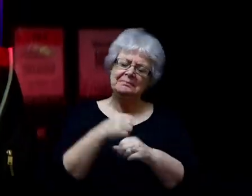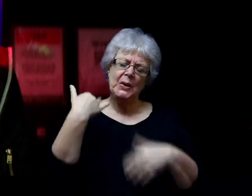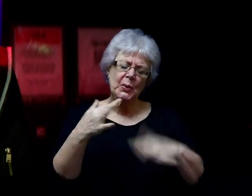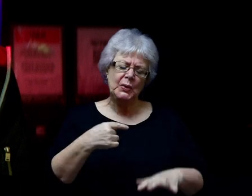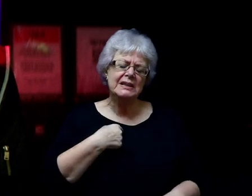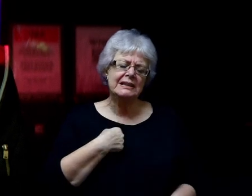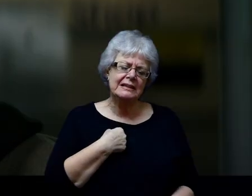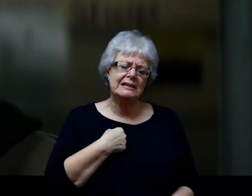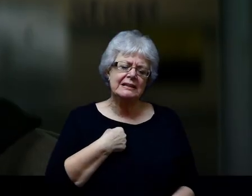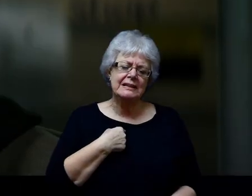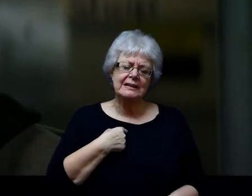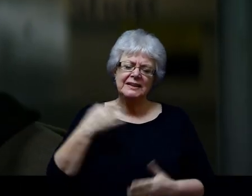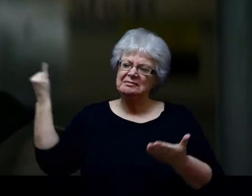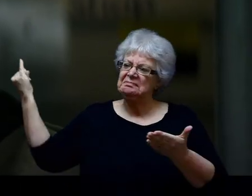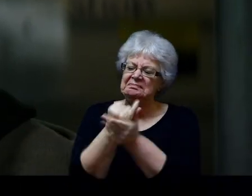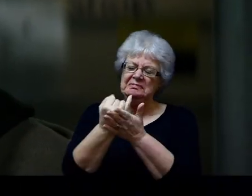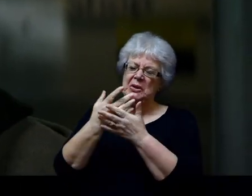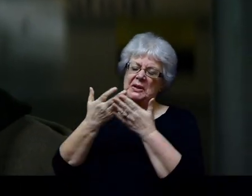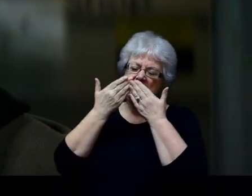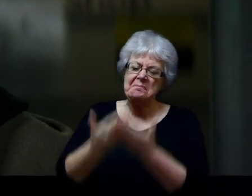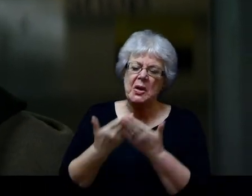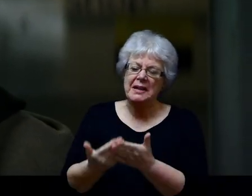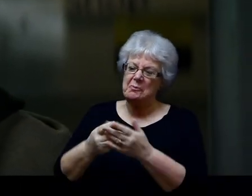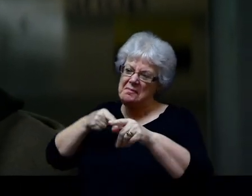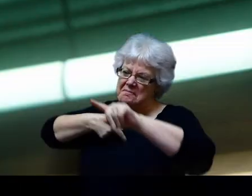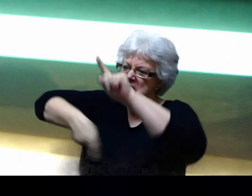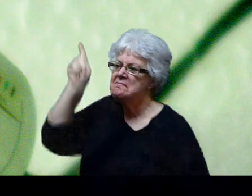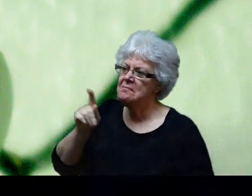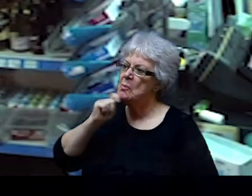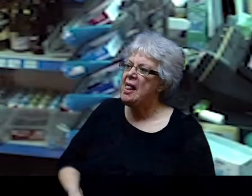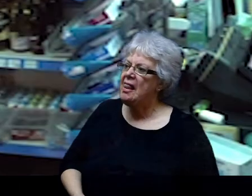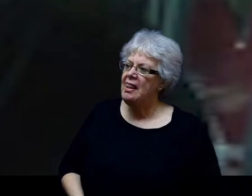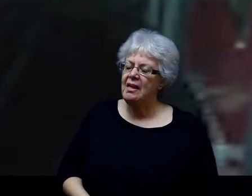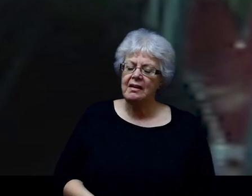Hate hurts me. You dirty Muslim, I'm going to kick your head in!